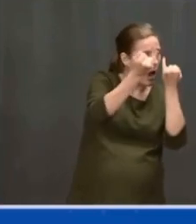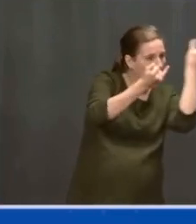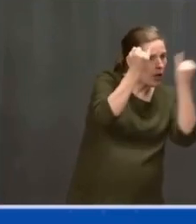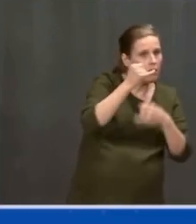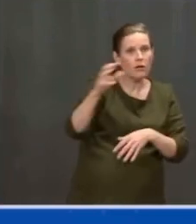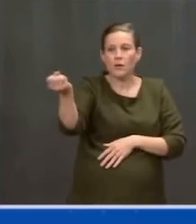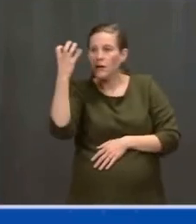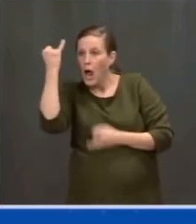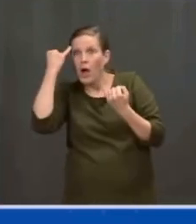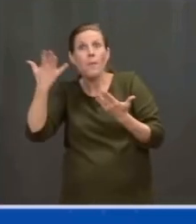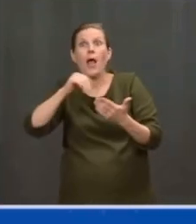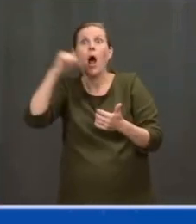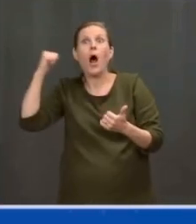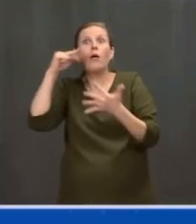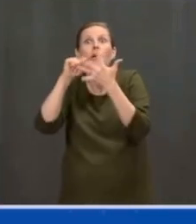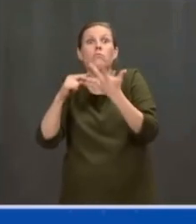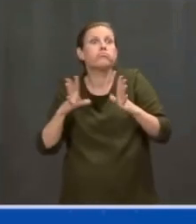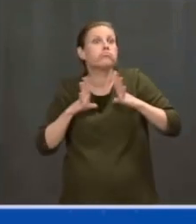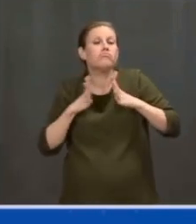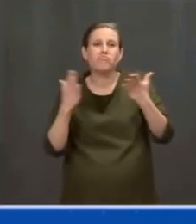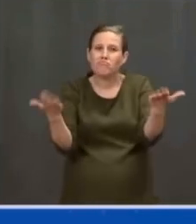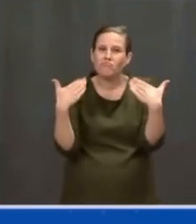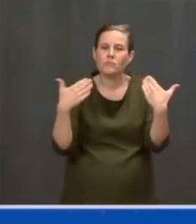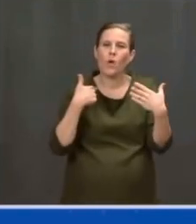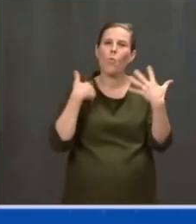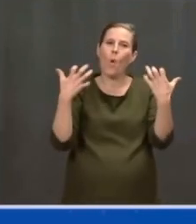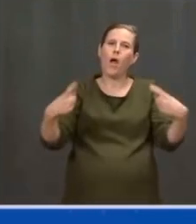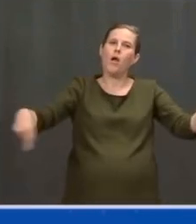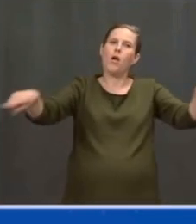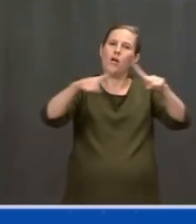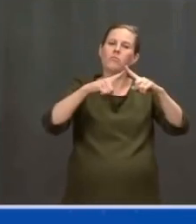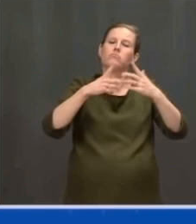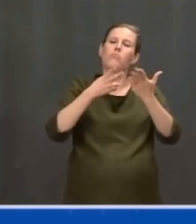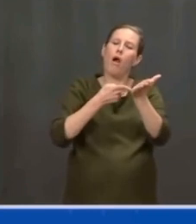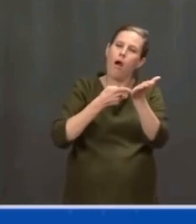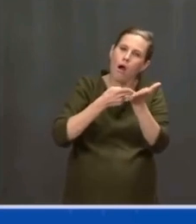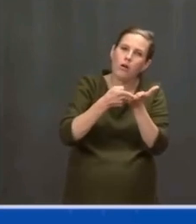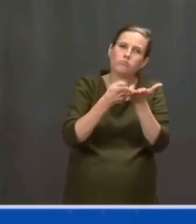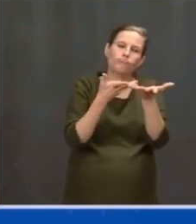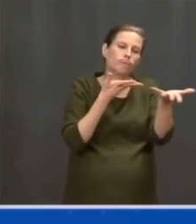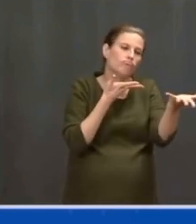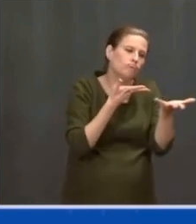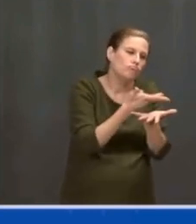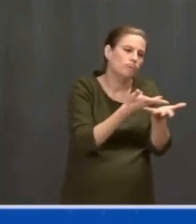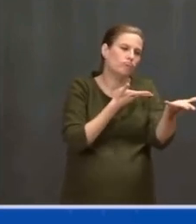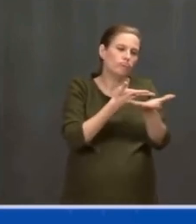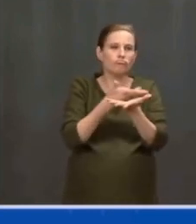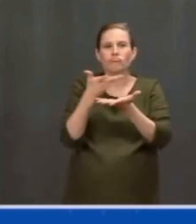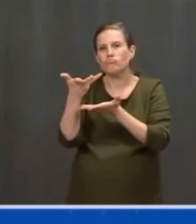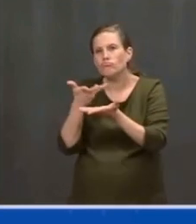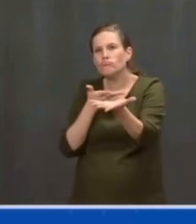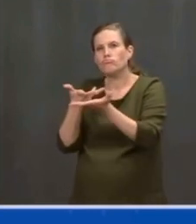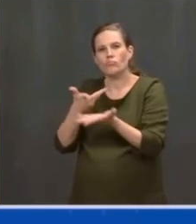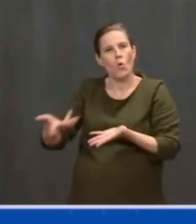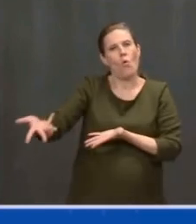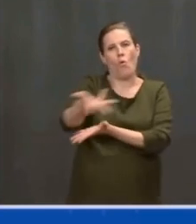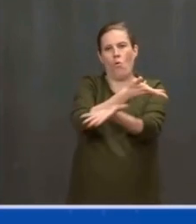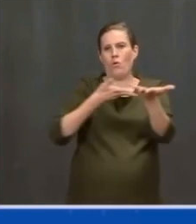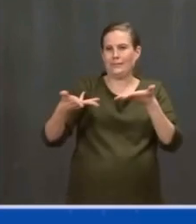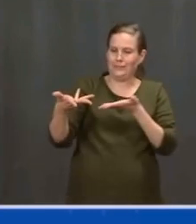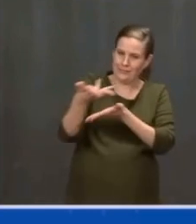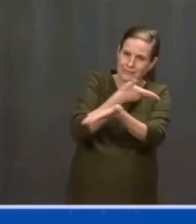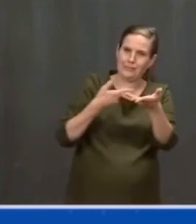We'll have a good-faith negotiation with any Republican who wants to help get this done. But we have to get it done.